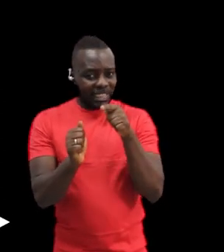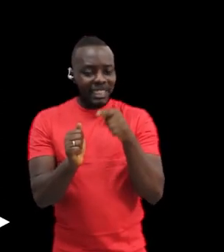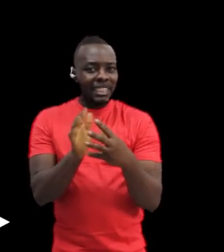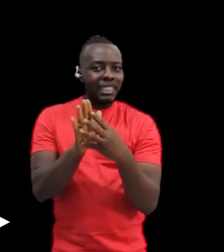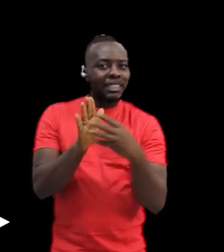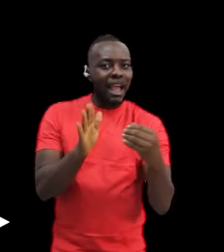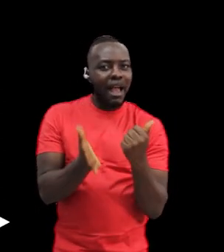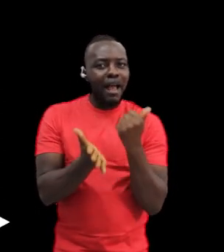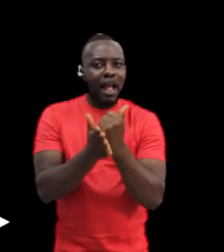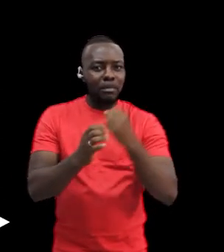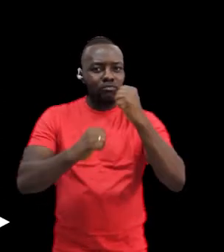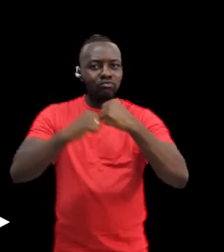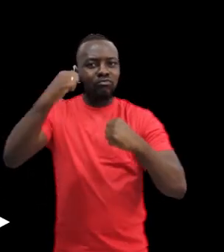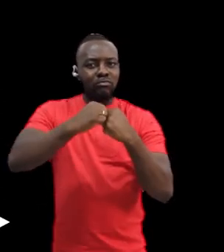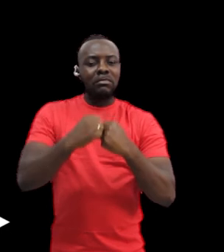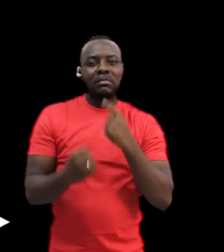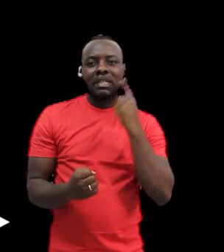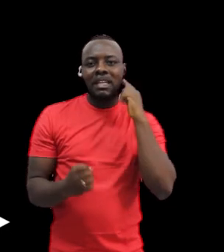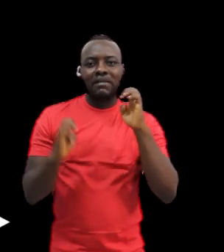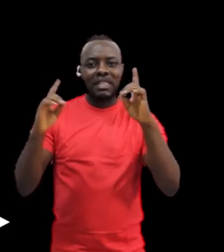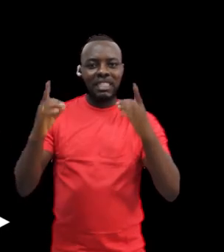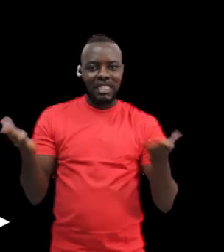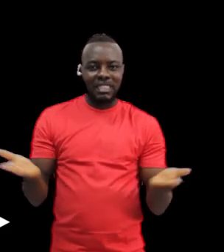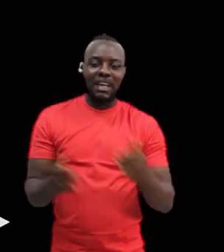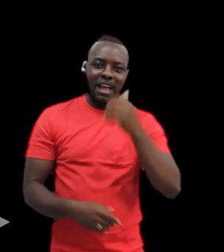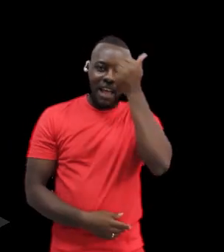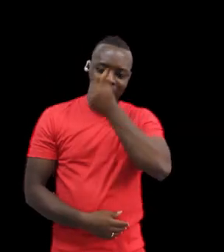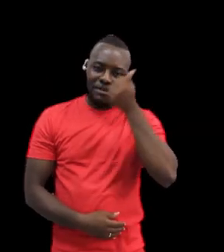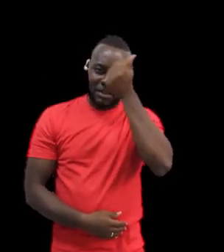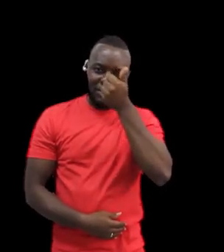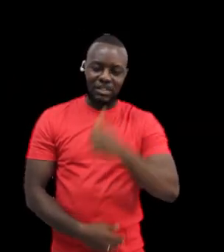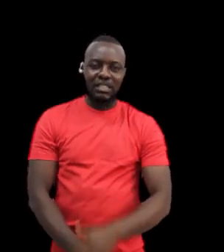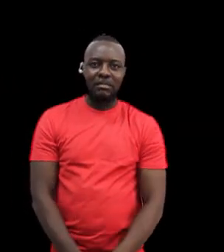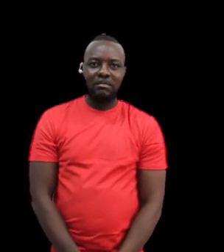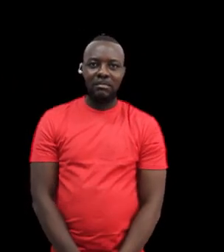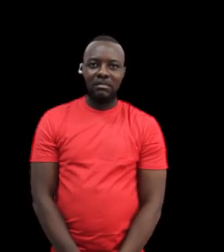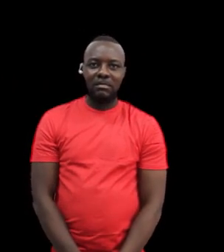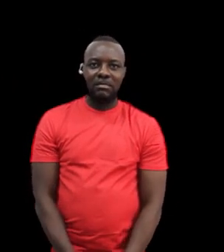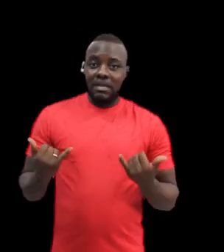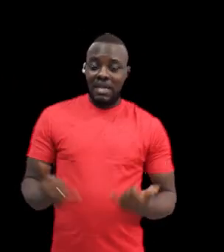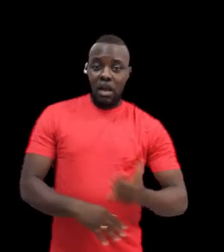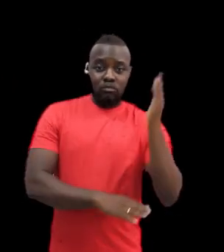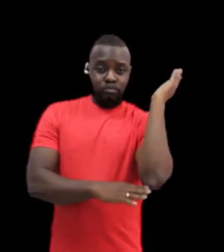Setter-Oklou, laid African sign language and Deaf education infrastructure which endures to this day.